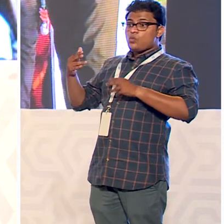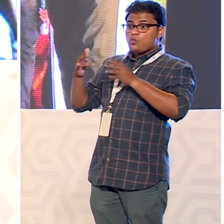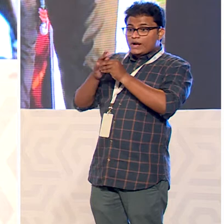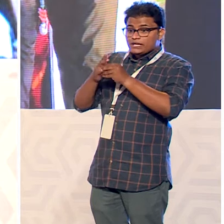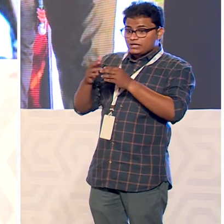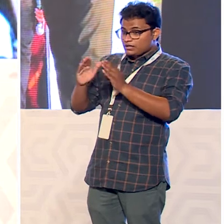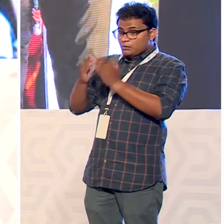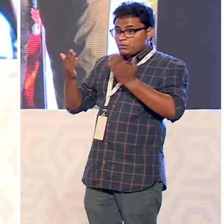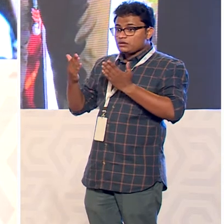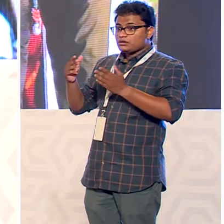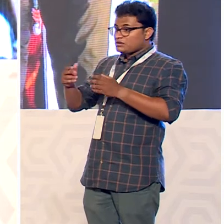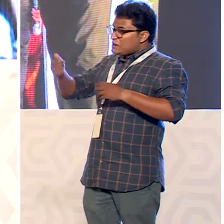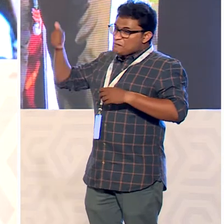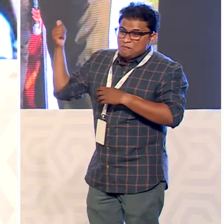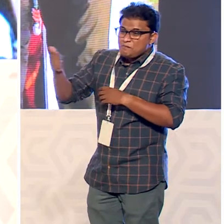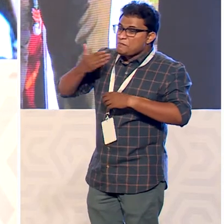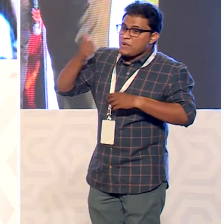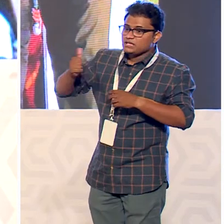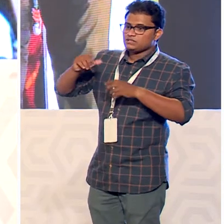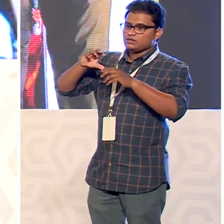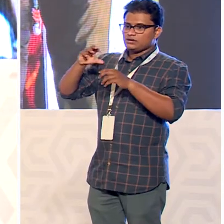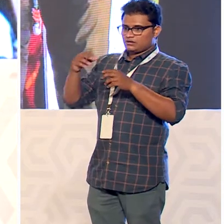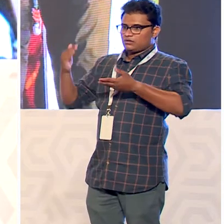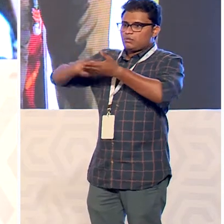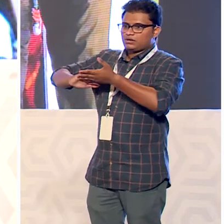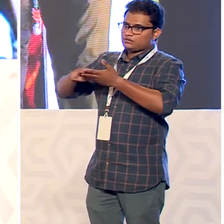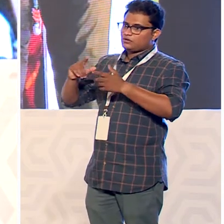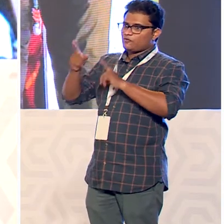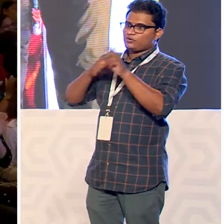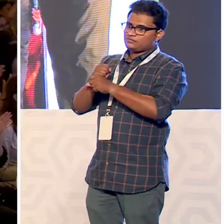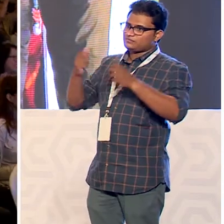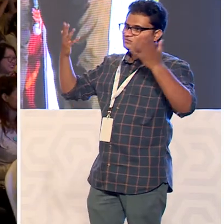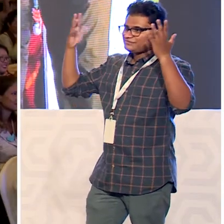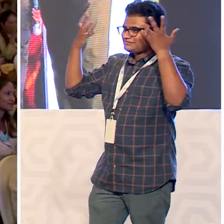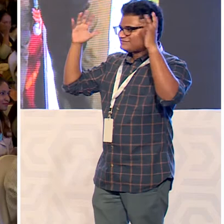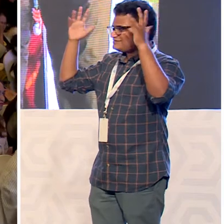honored us with the best couple of year couple of the year a lot